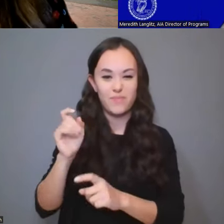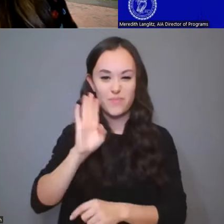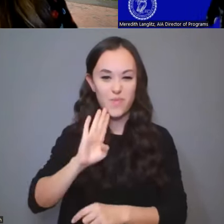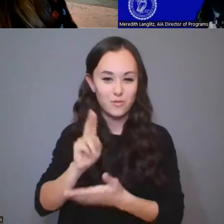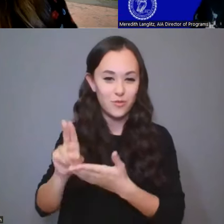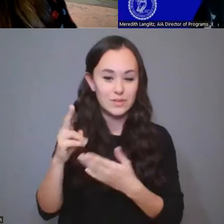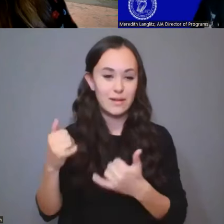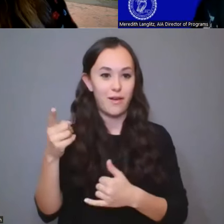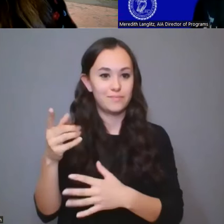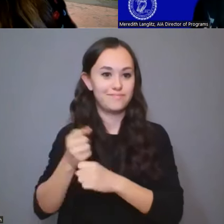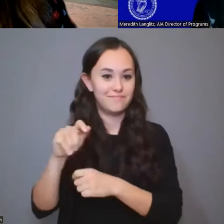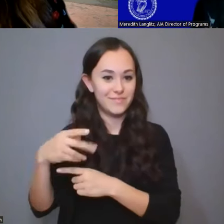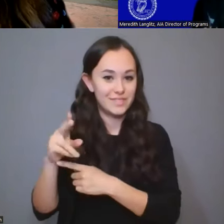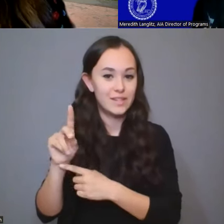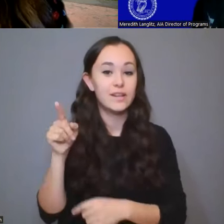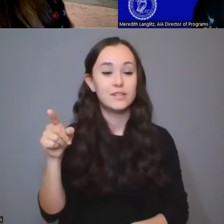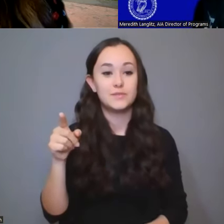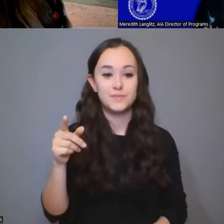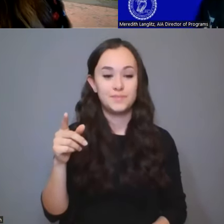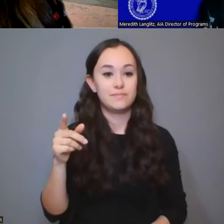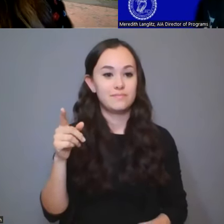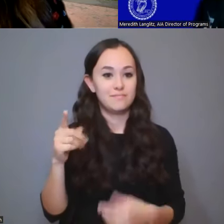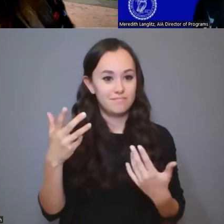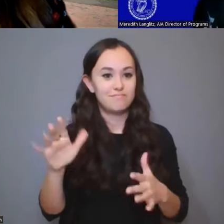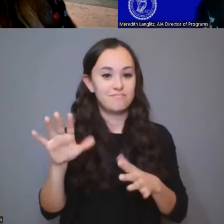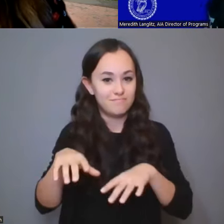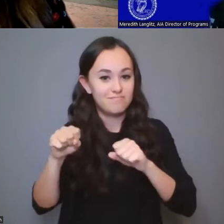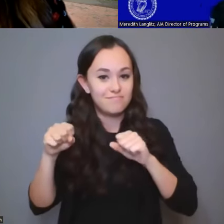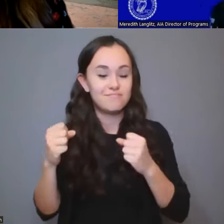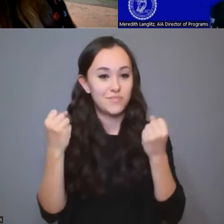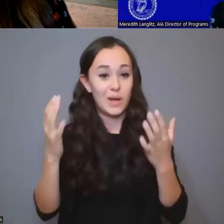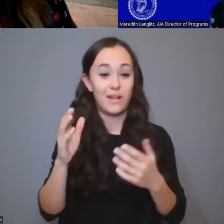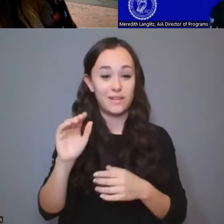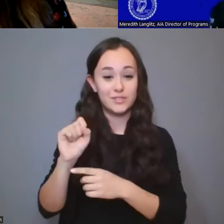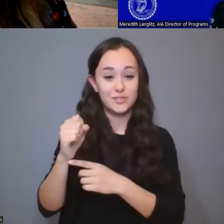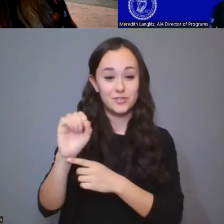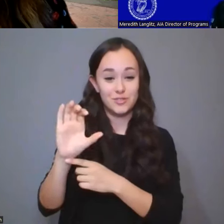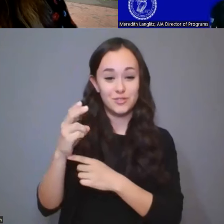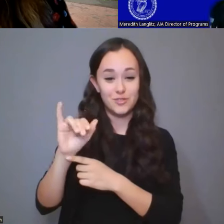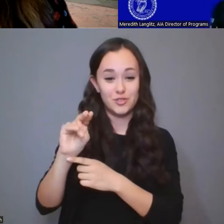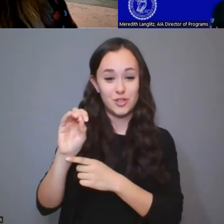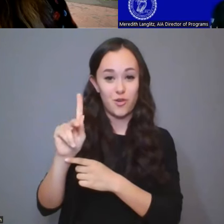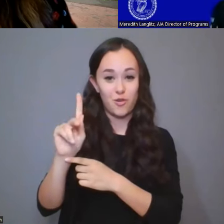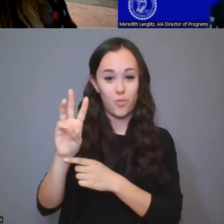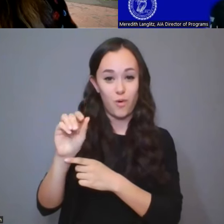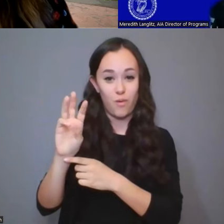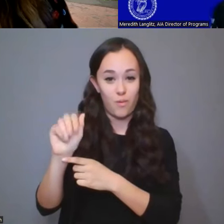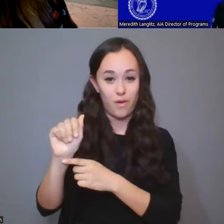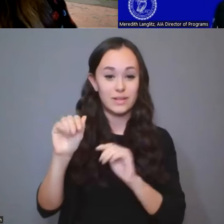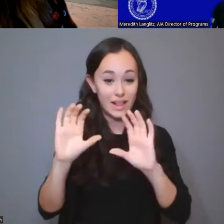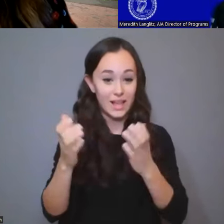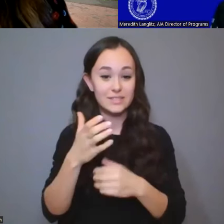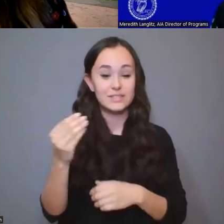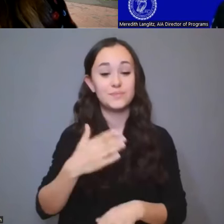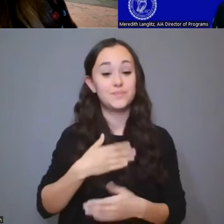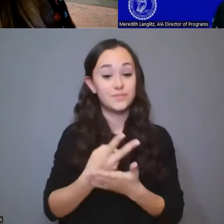has been enrolled in language Chinook Wawa classes for several years now. And my current graduate student here at UW, Yoli Ngandali, is